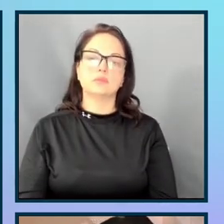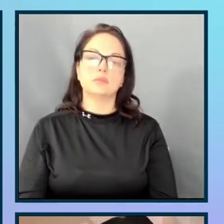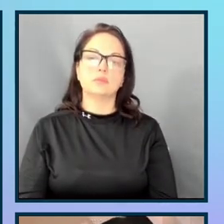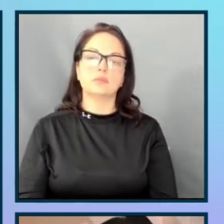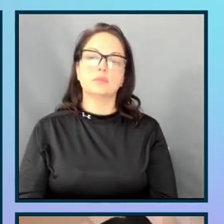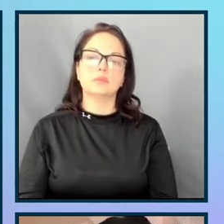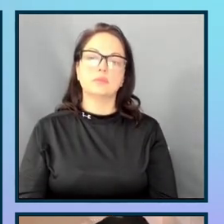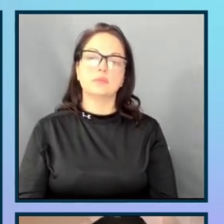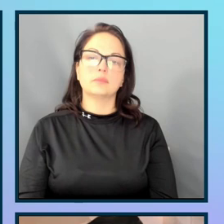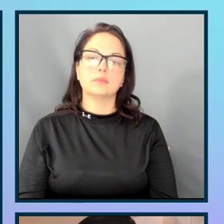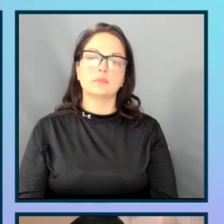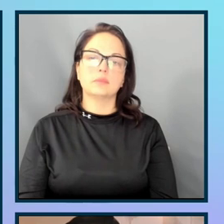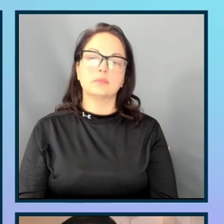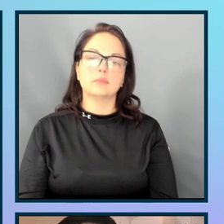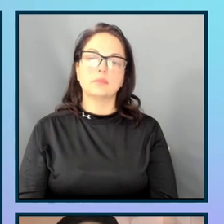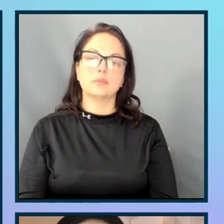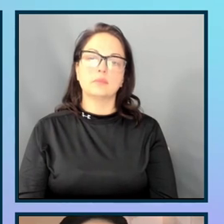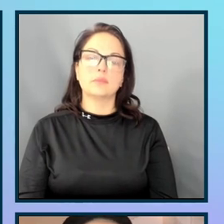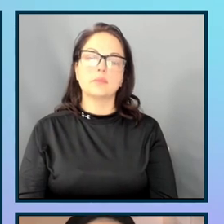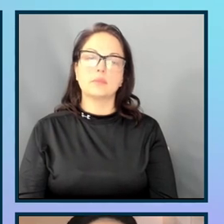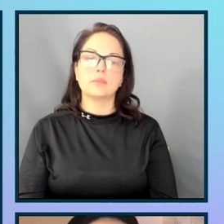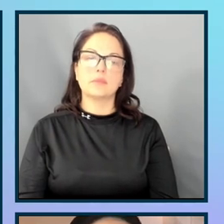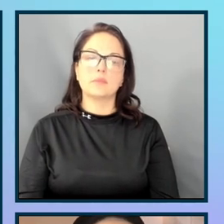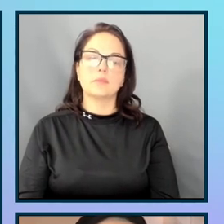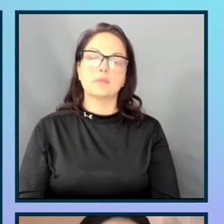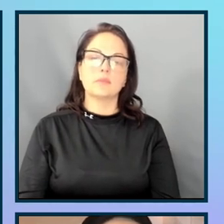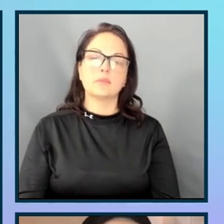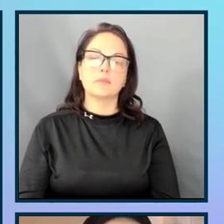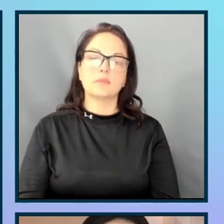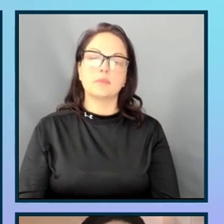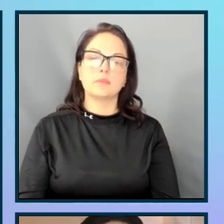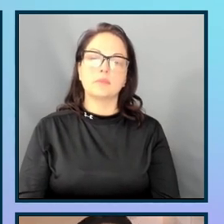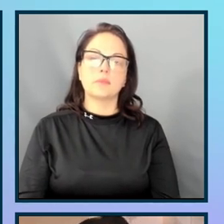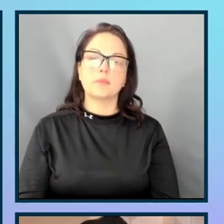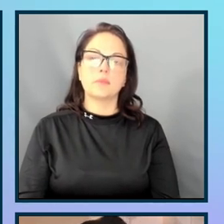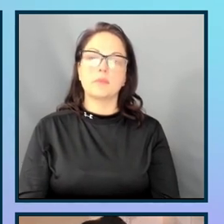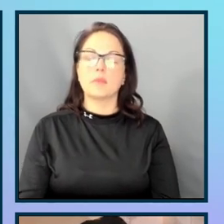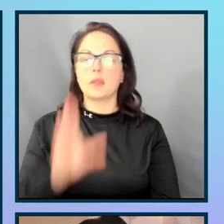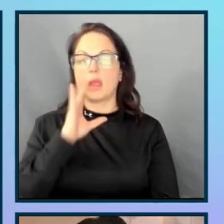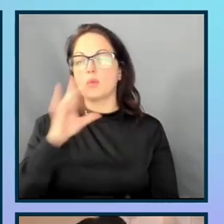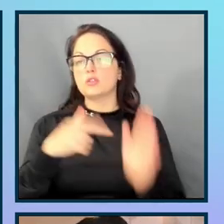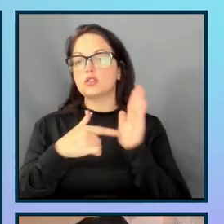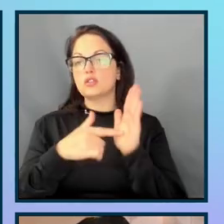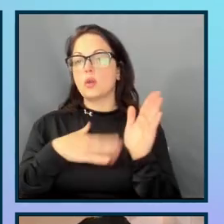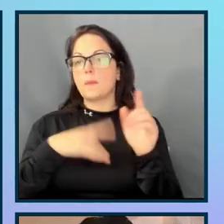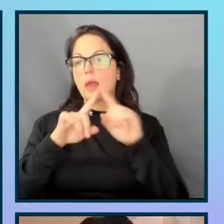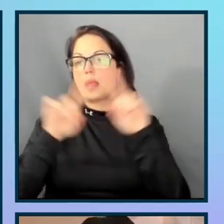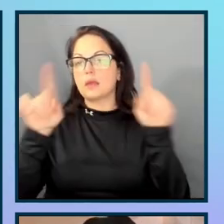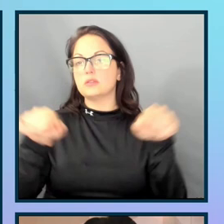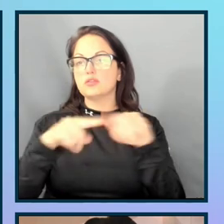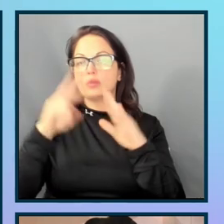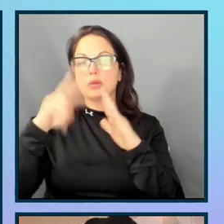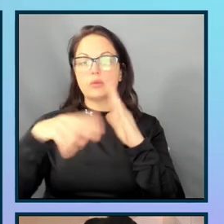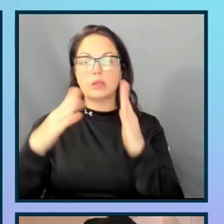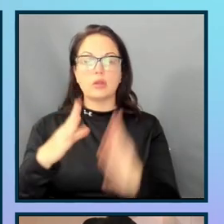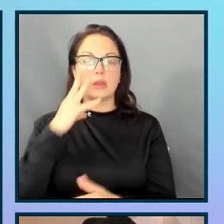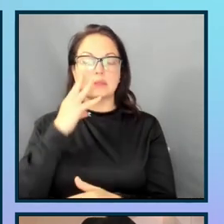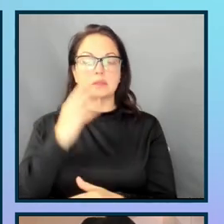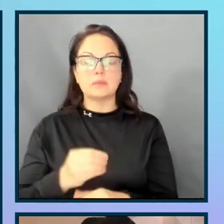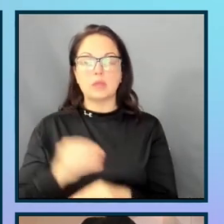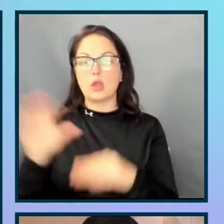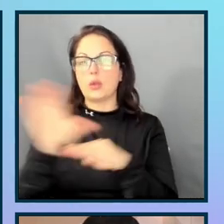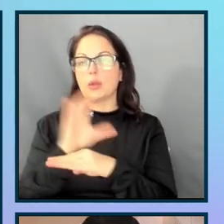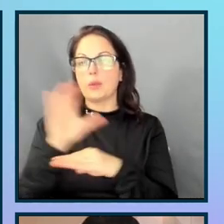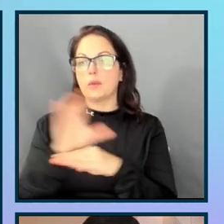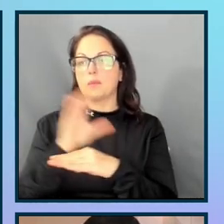So, let me go ahead and show you my screen reader experience. VoiceOver on. To enable screen reader. To